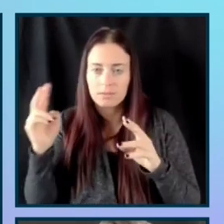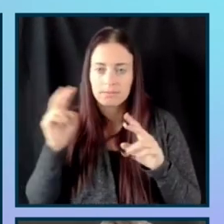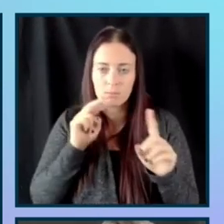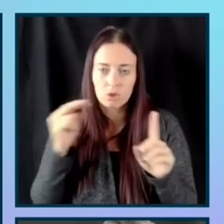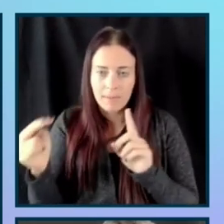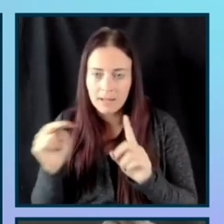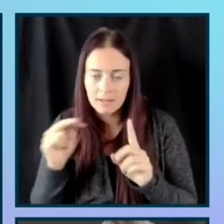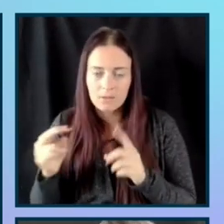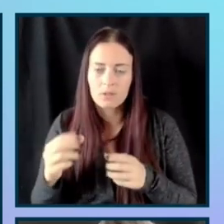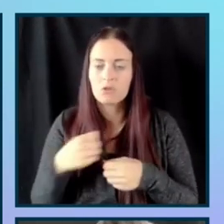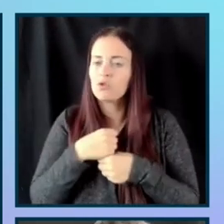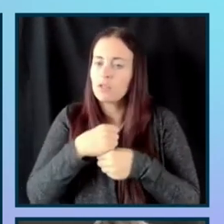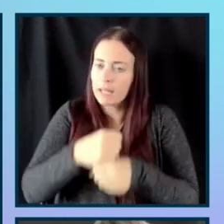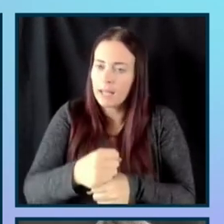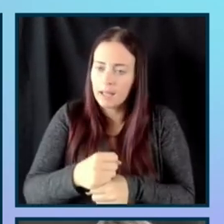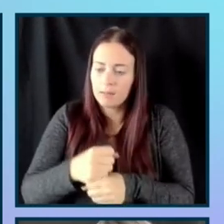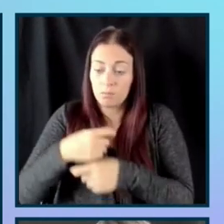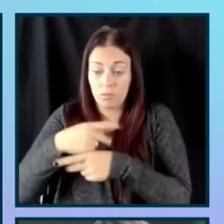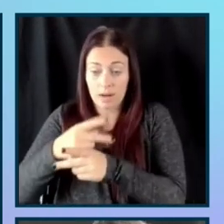inclusive products.